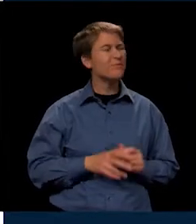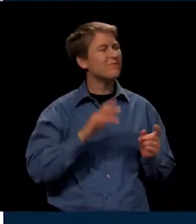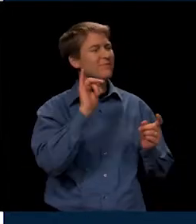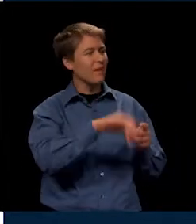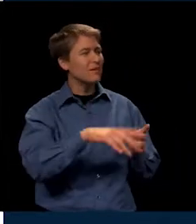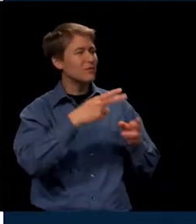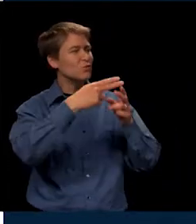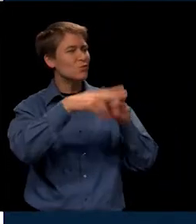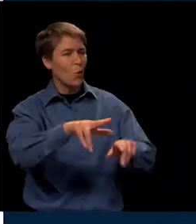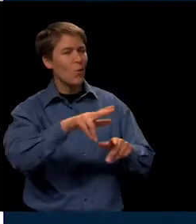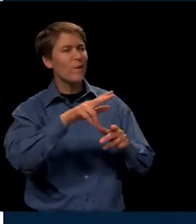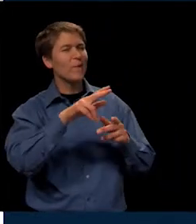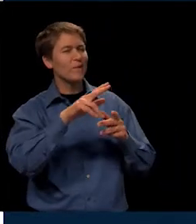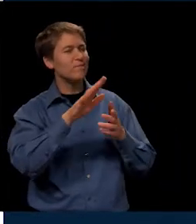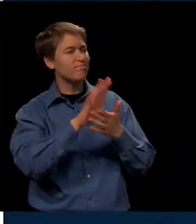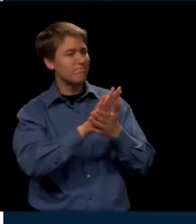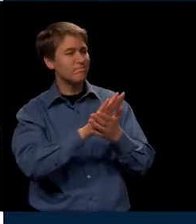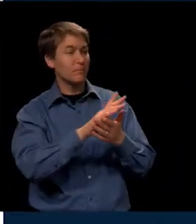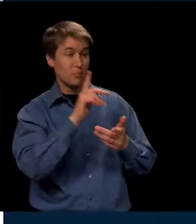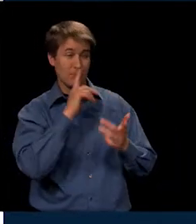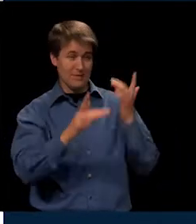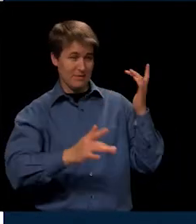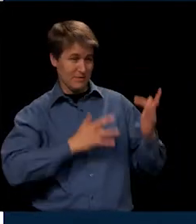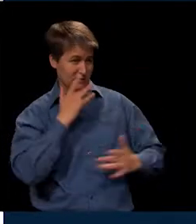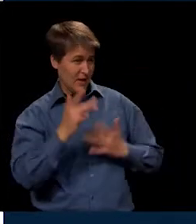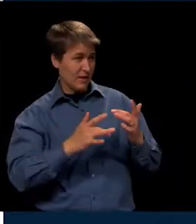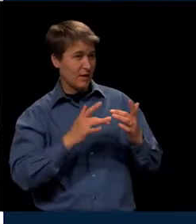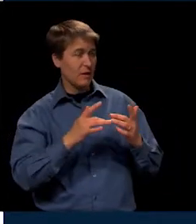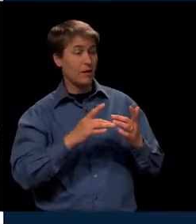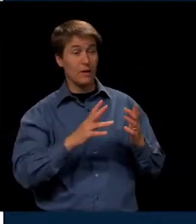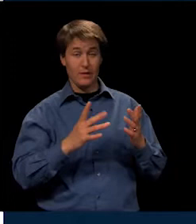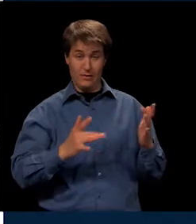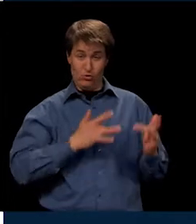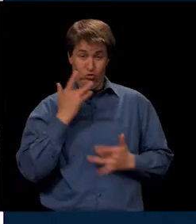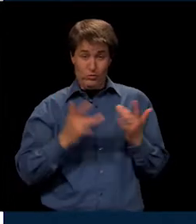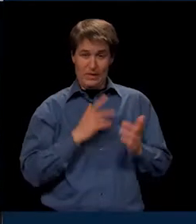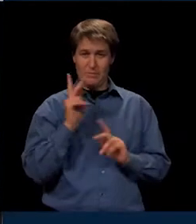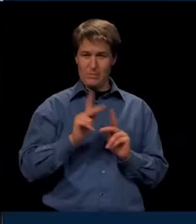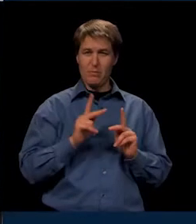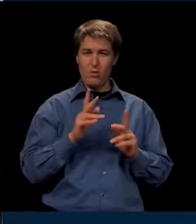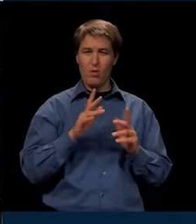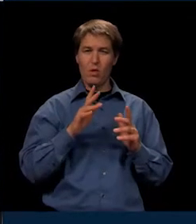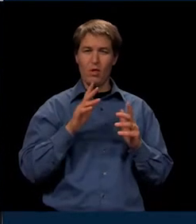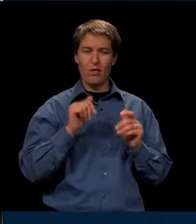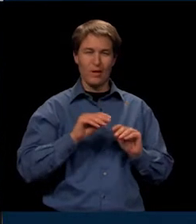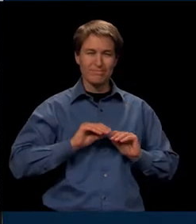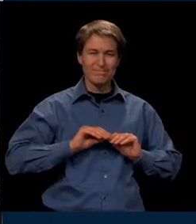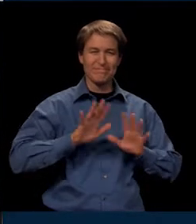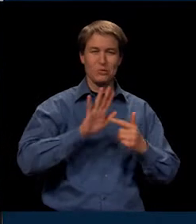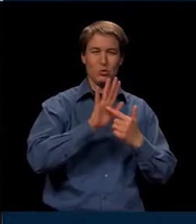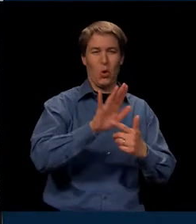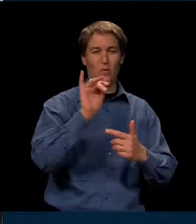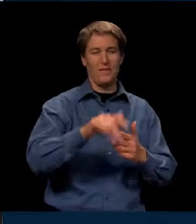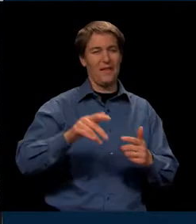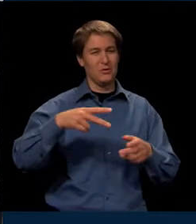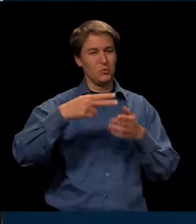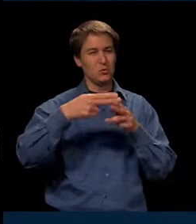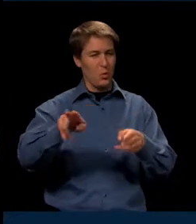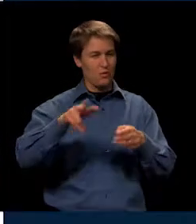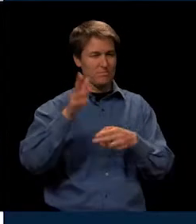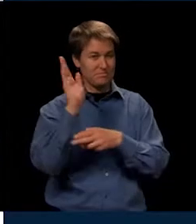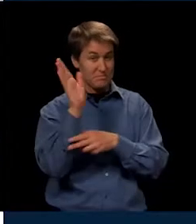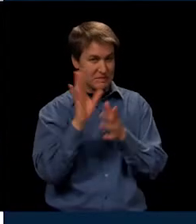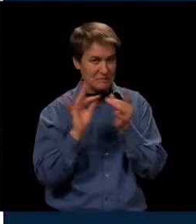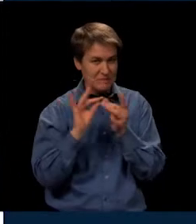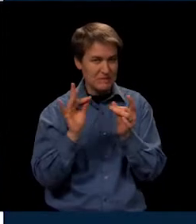a little glimmer, and it was quite exciting, the enthusiasm people were able to exude on this little elevator speech for